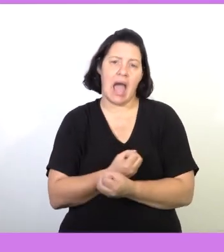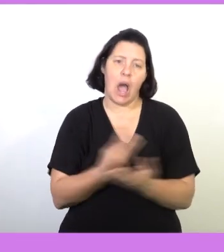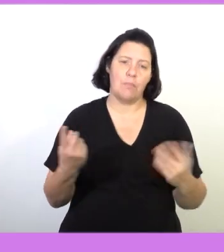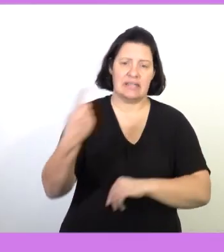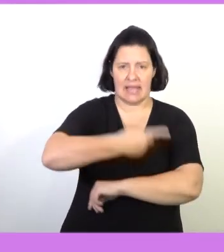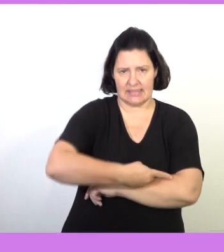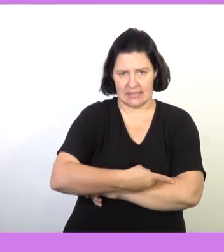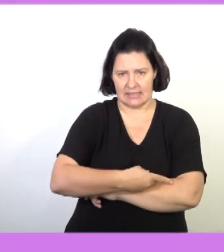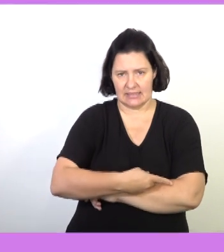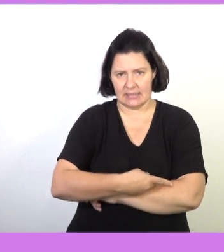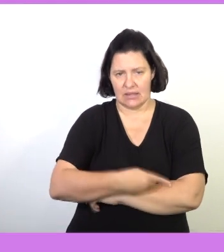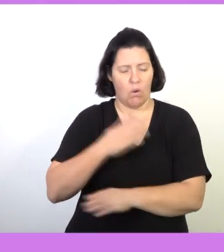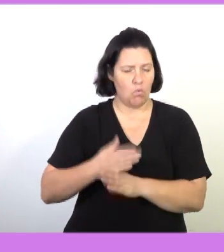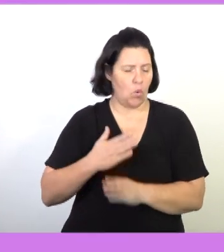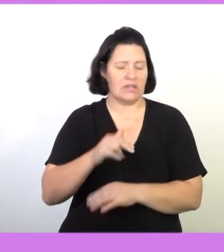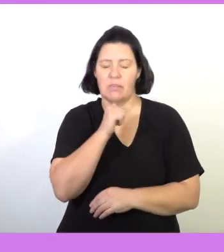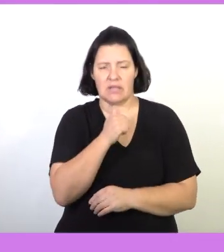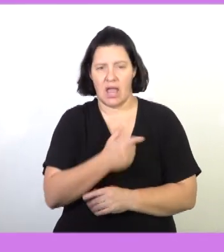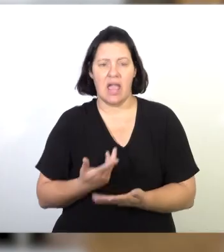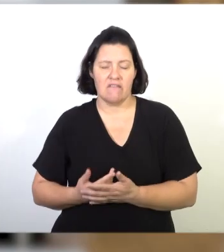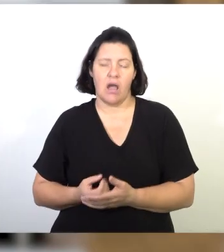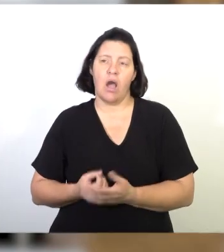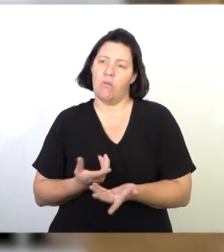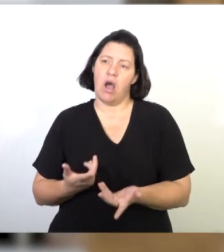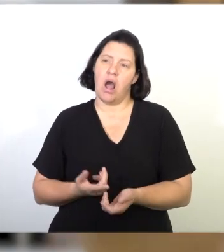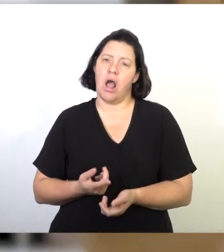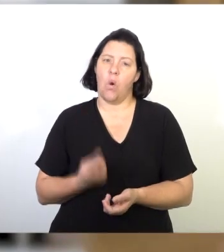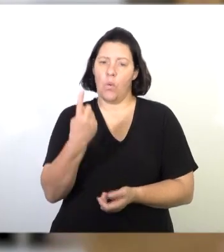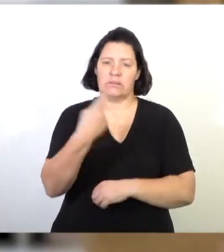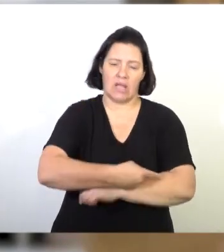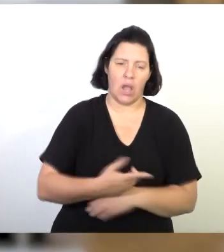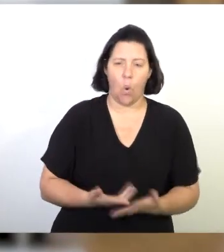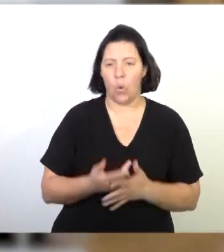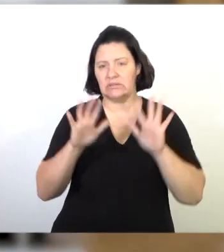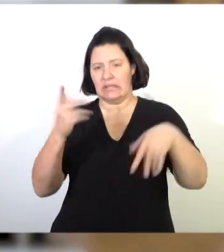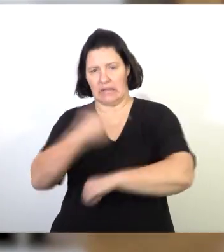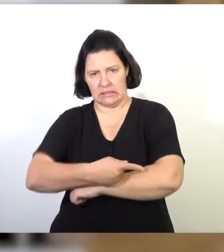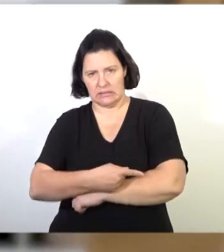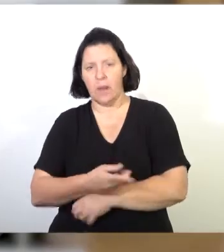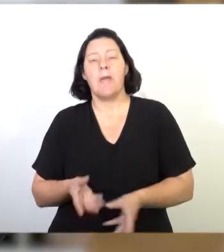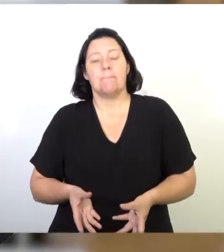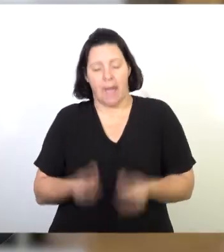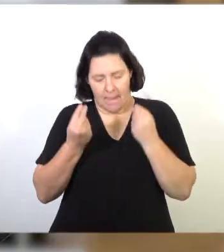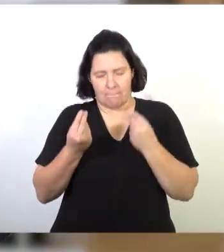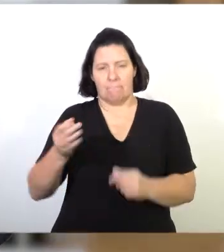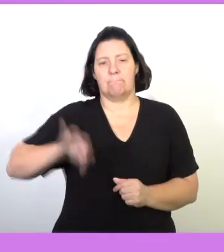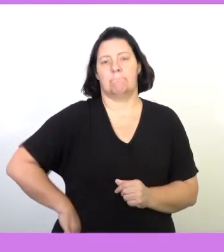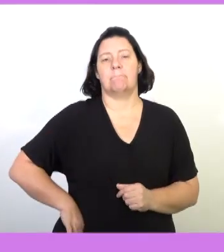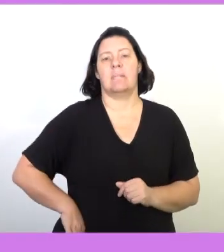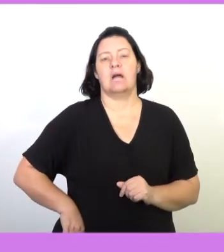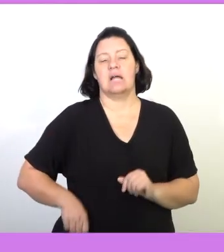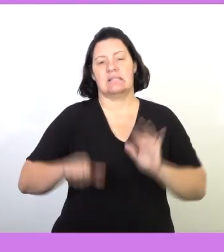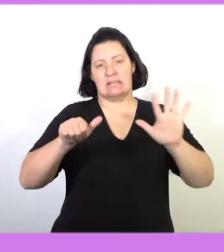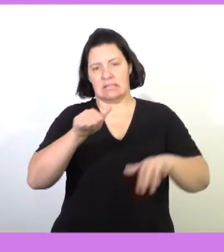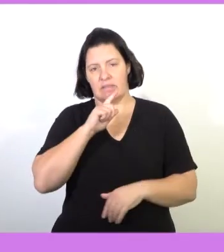number of days he works. So whether it's more days or few days, at the end of the day the painter must get 6